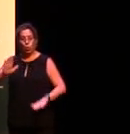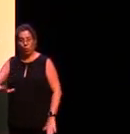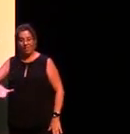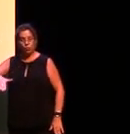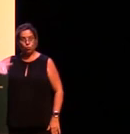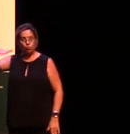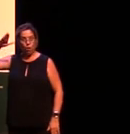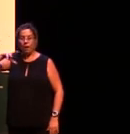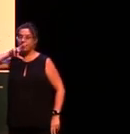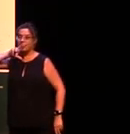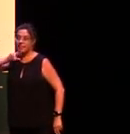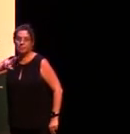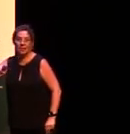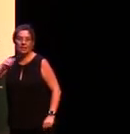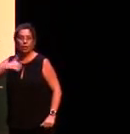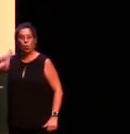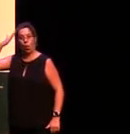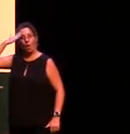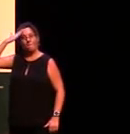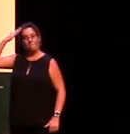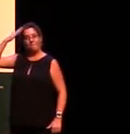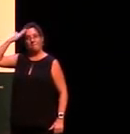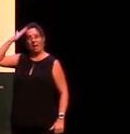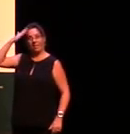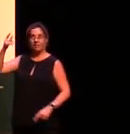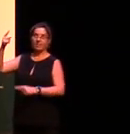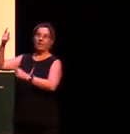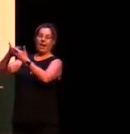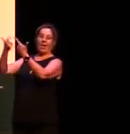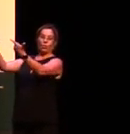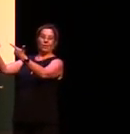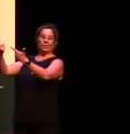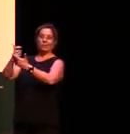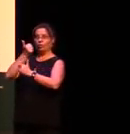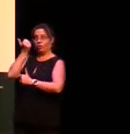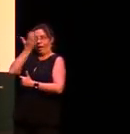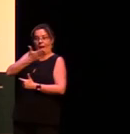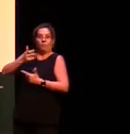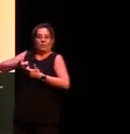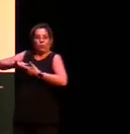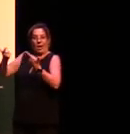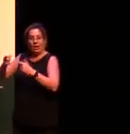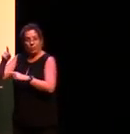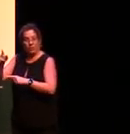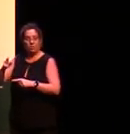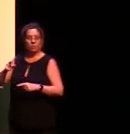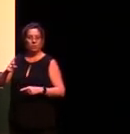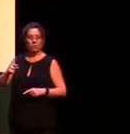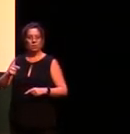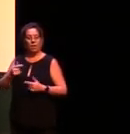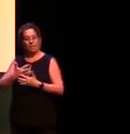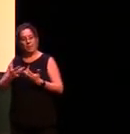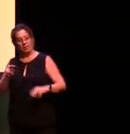producing some of the words that three-year-old Moolipata kids are producing, you're being